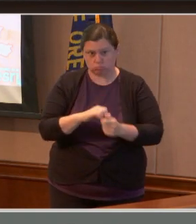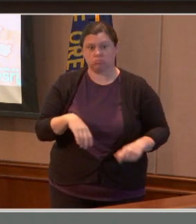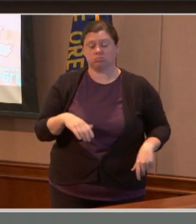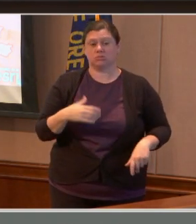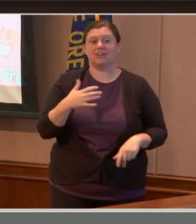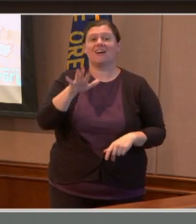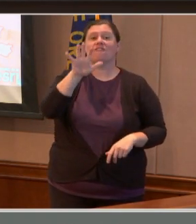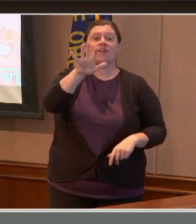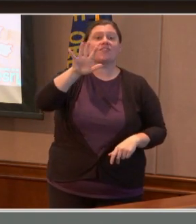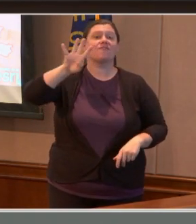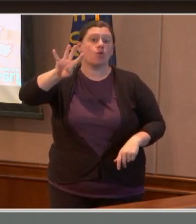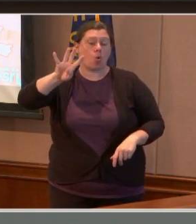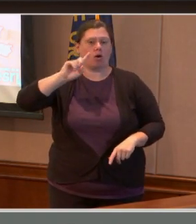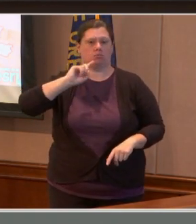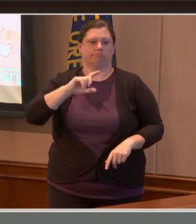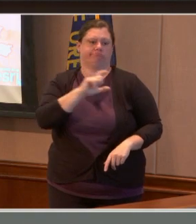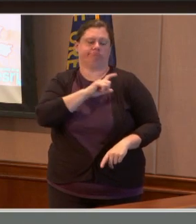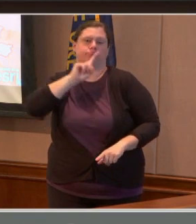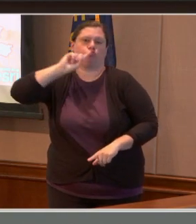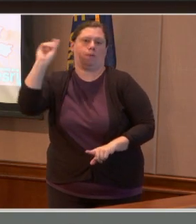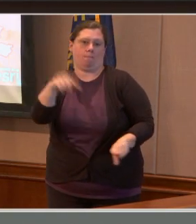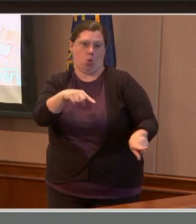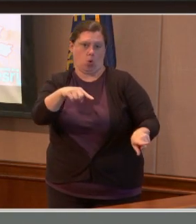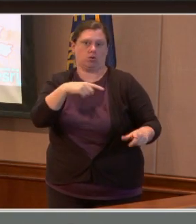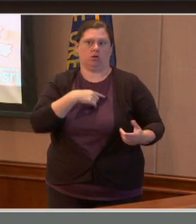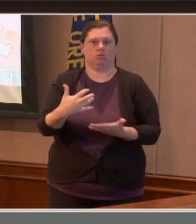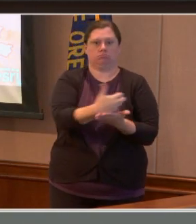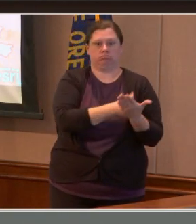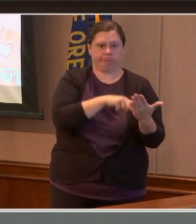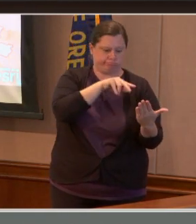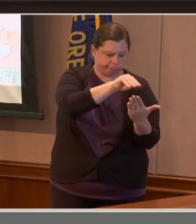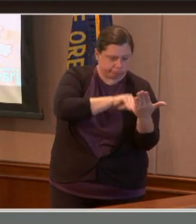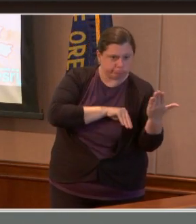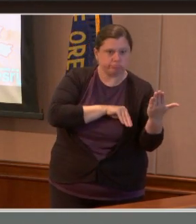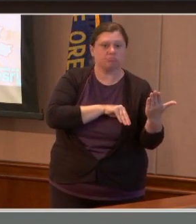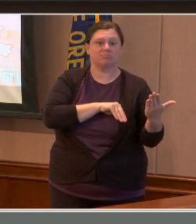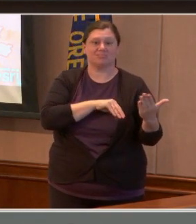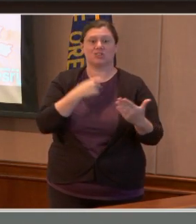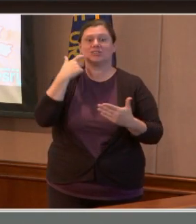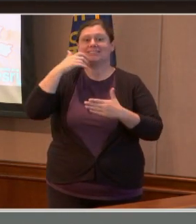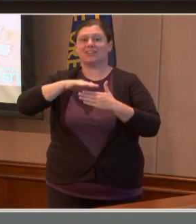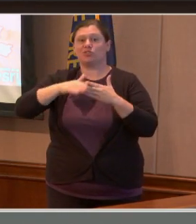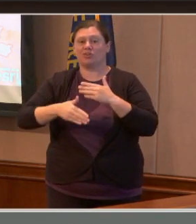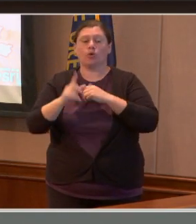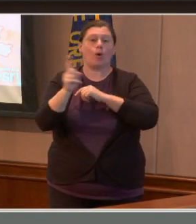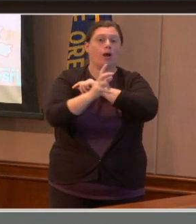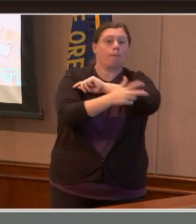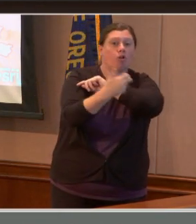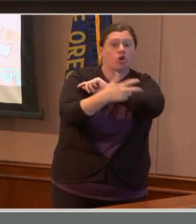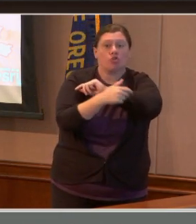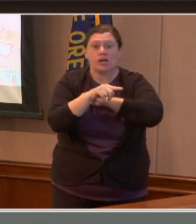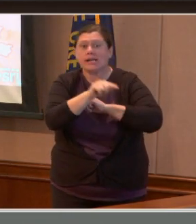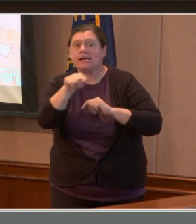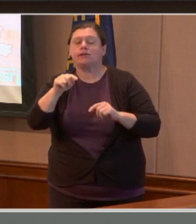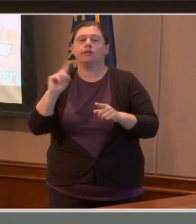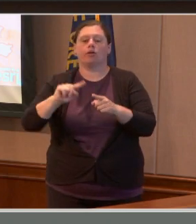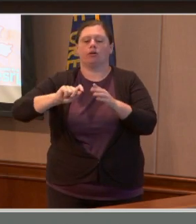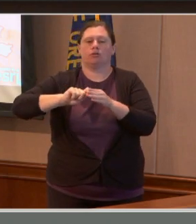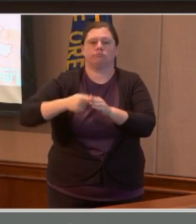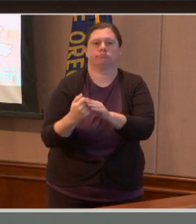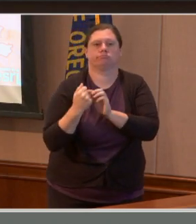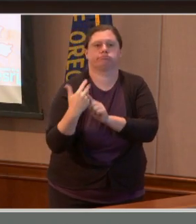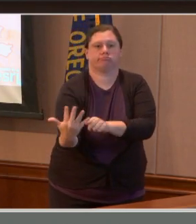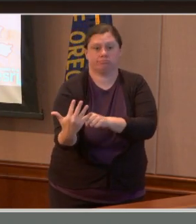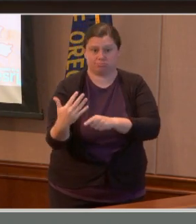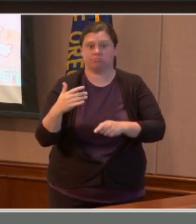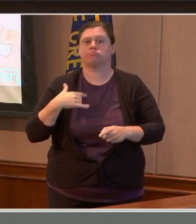The reported crimes this weekend were burglary, arson, and theft. I also want to announce that we're investigating